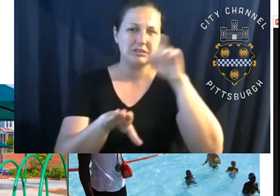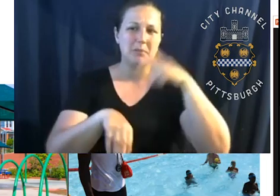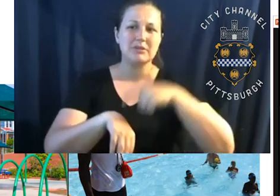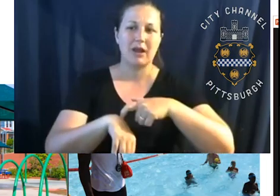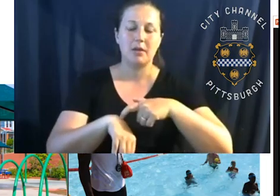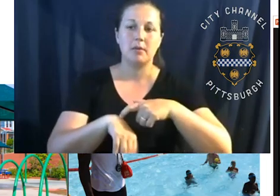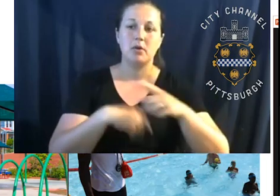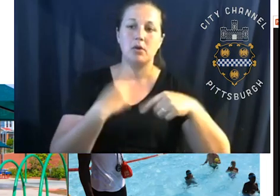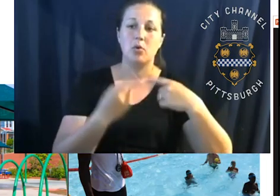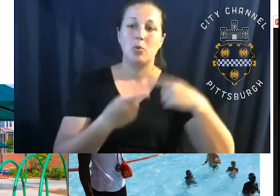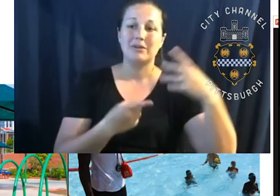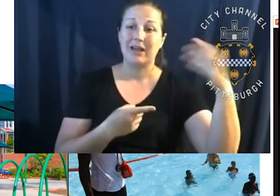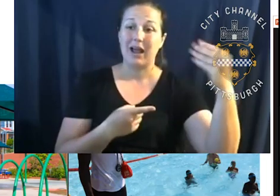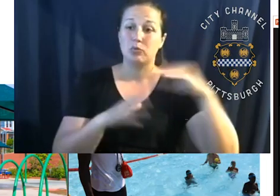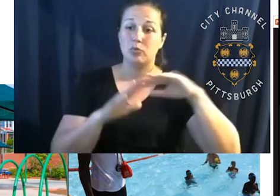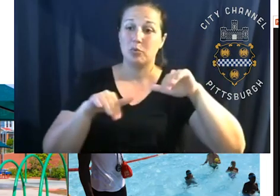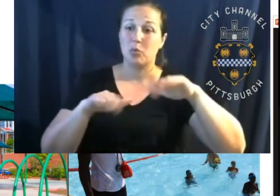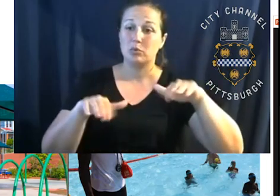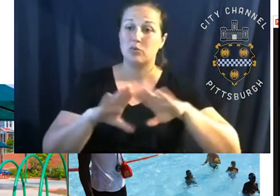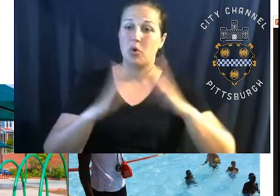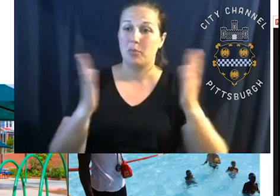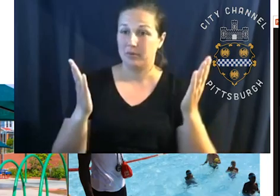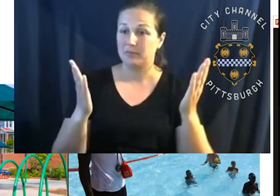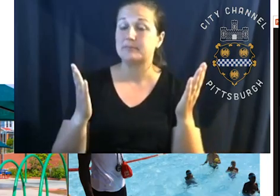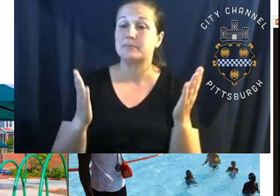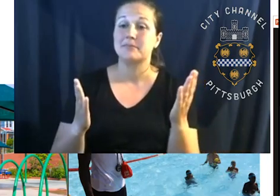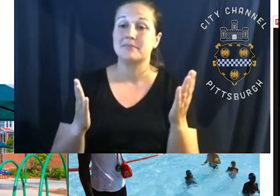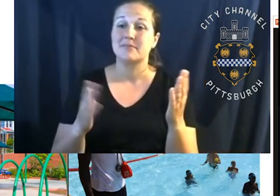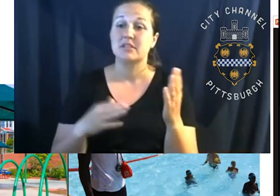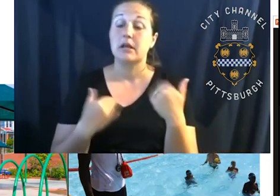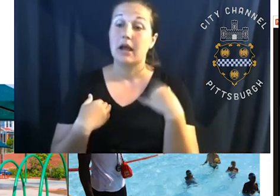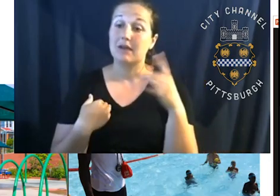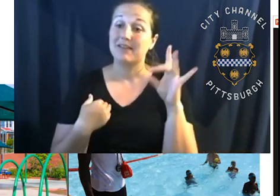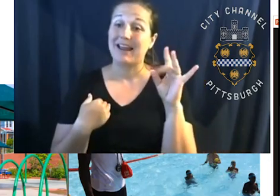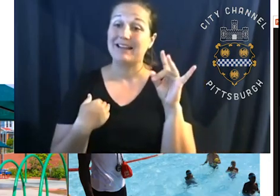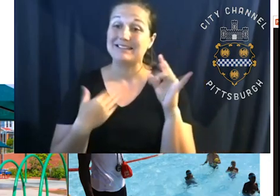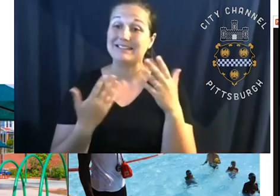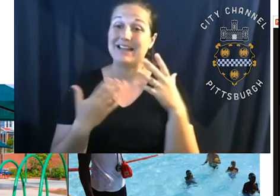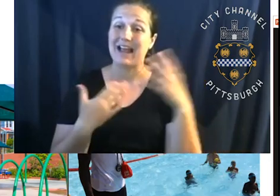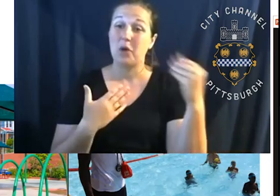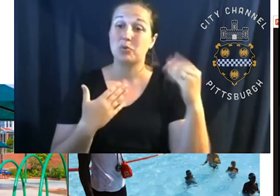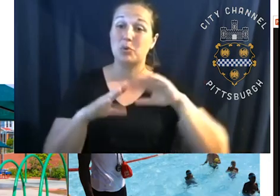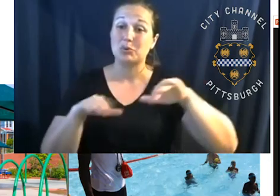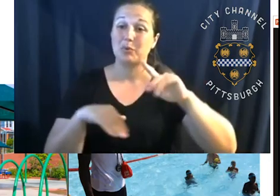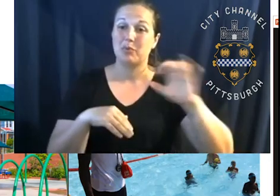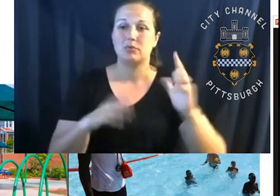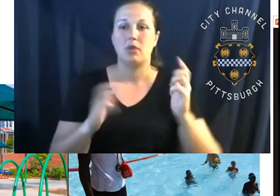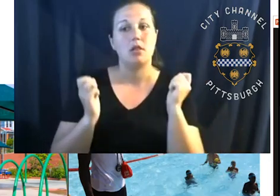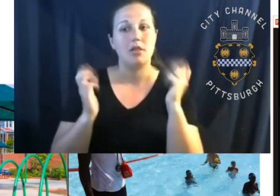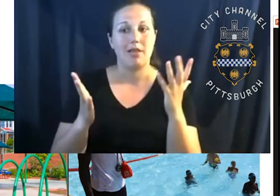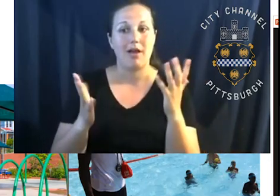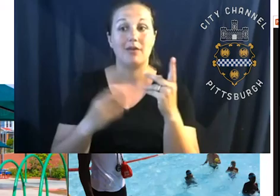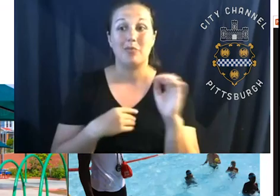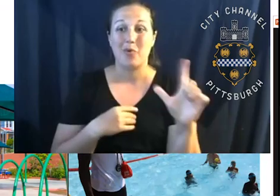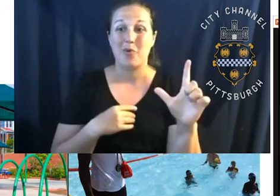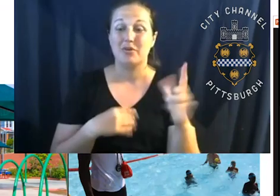the outdoor pools, uh, open up out 18 outdoor swimming pools. It's a lot of pools. Um, they usually in a